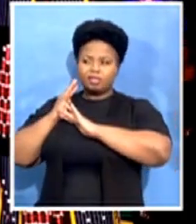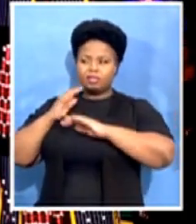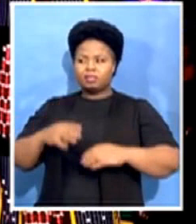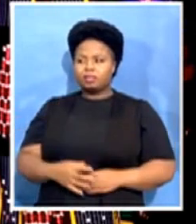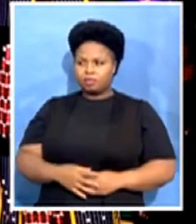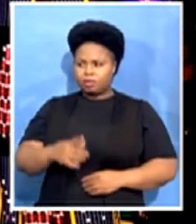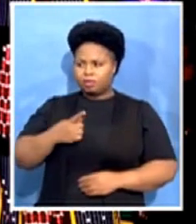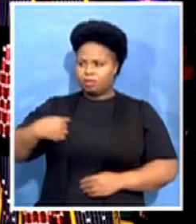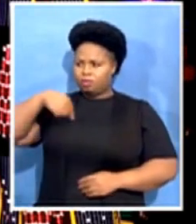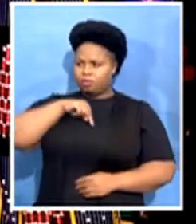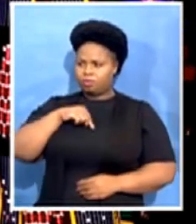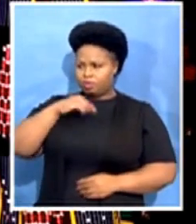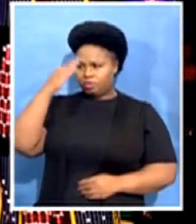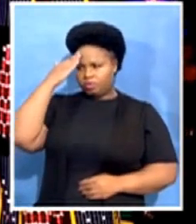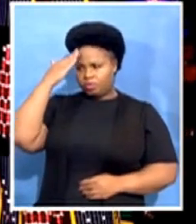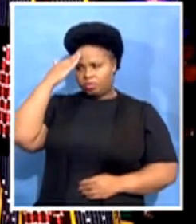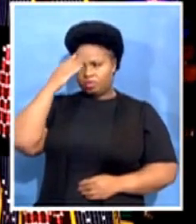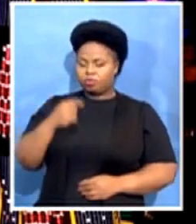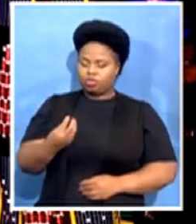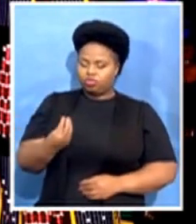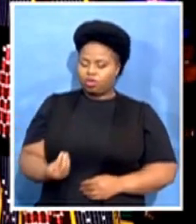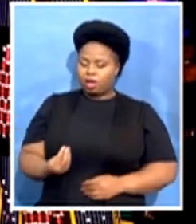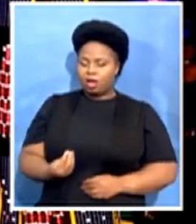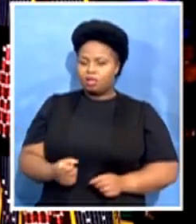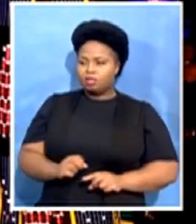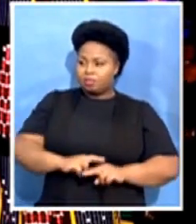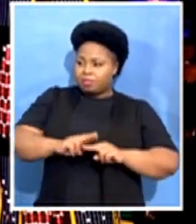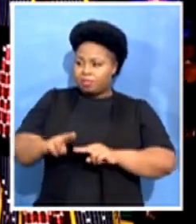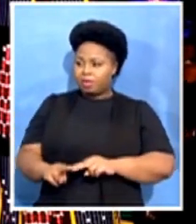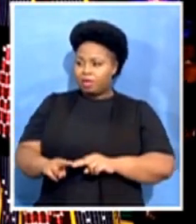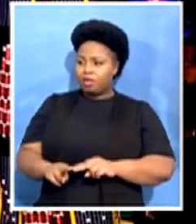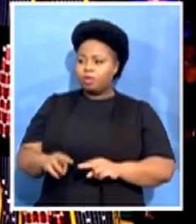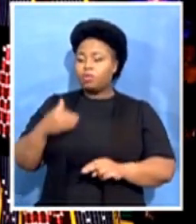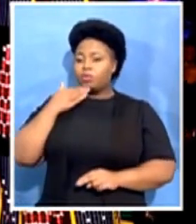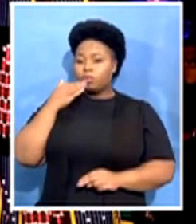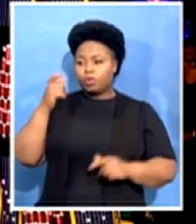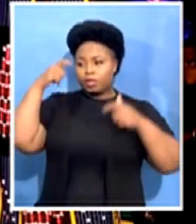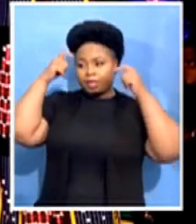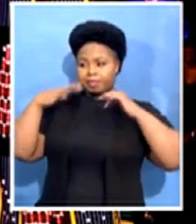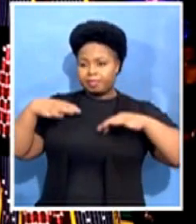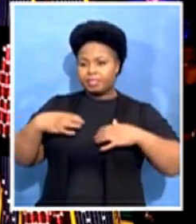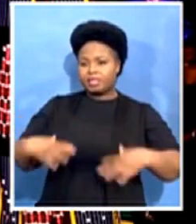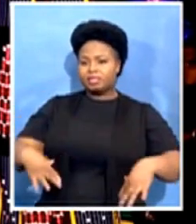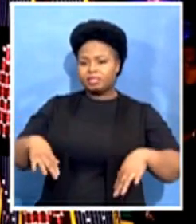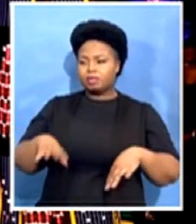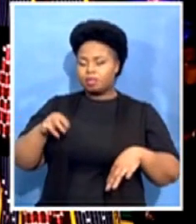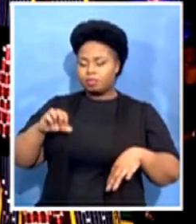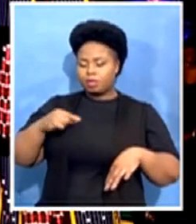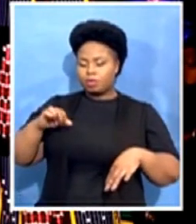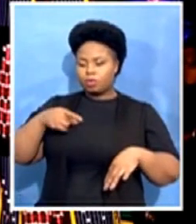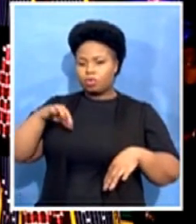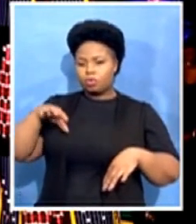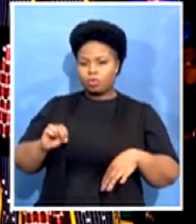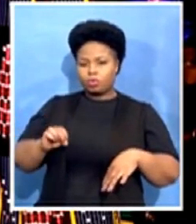sat at the feet of Princess Magogo, Katinuzulu, Katrejwayo, the daughter of King